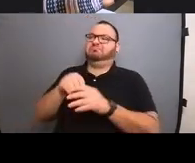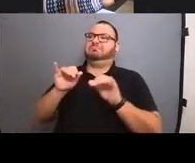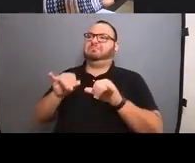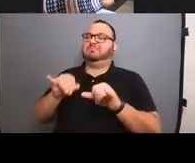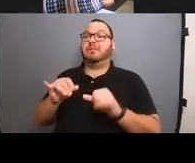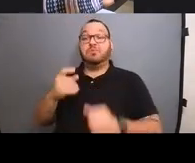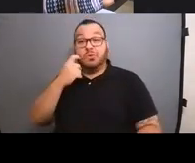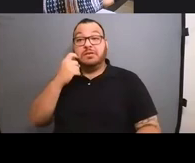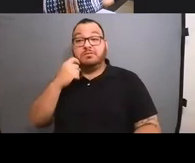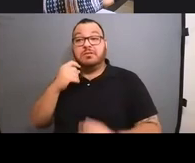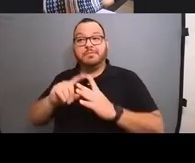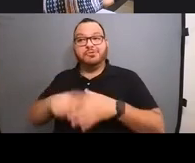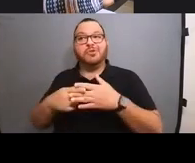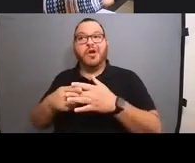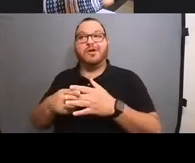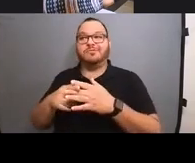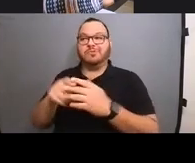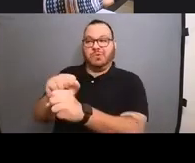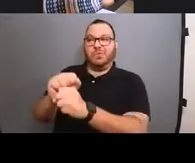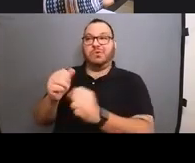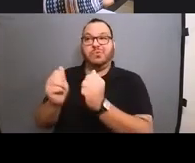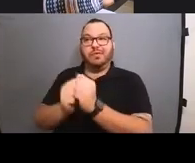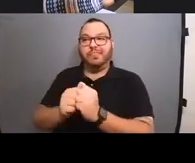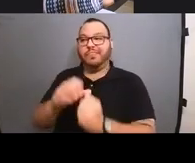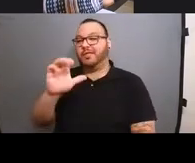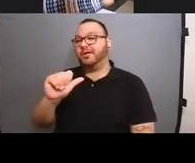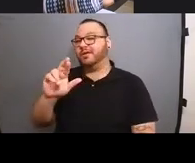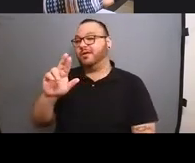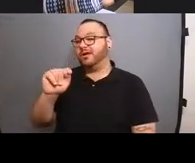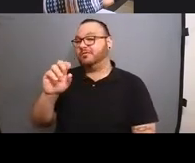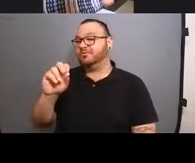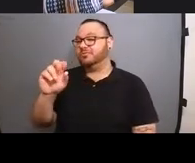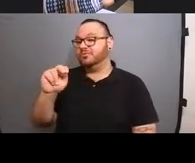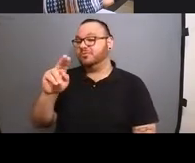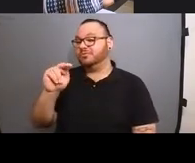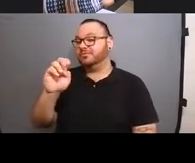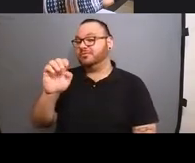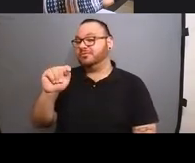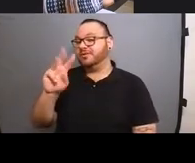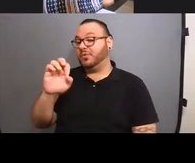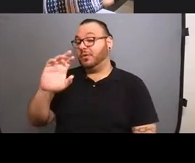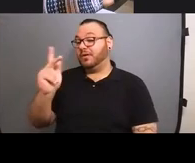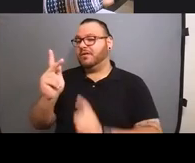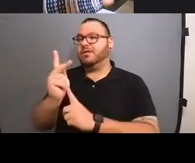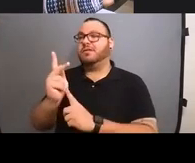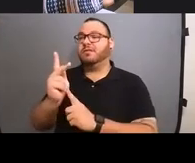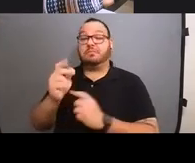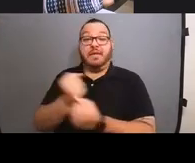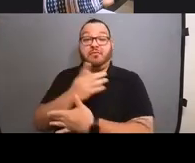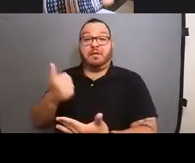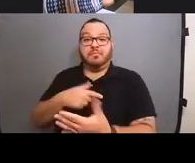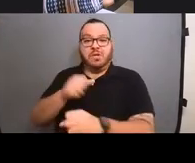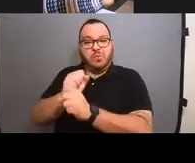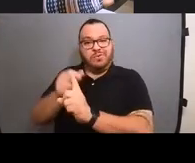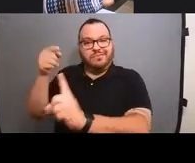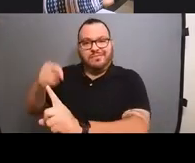some stuff for Cartoon Network. Um, and everything I'm doing for them is going to be fat